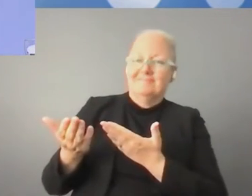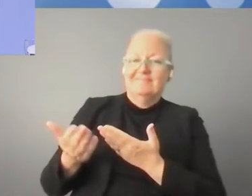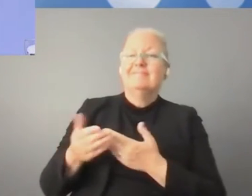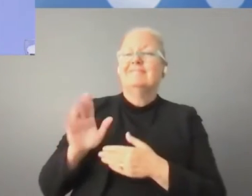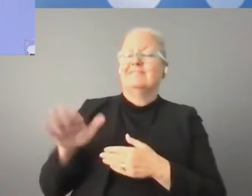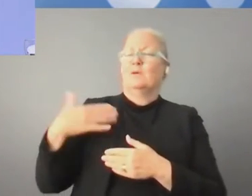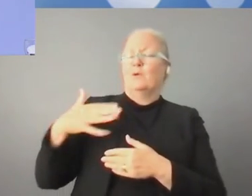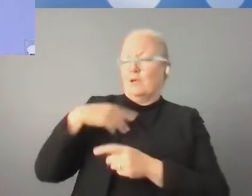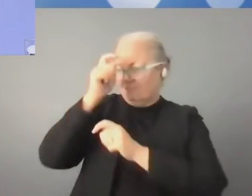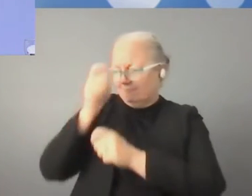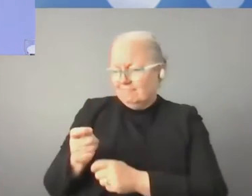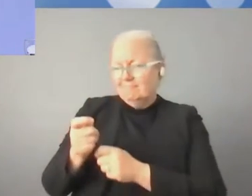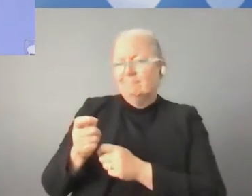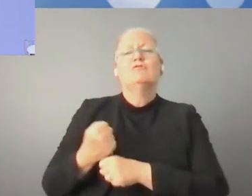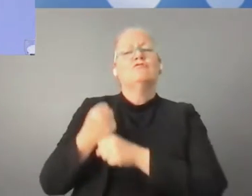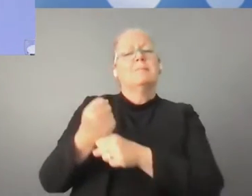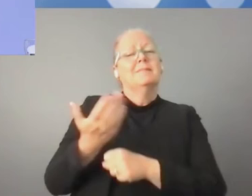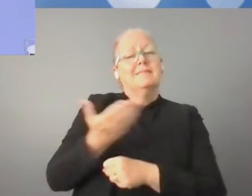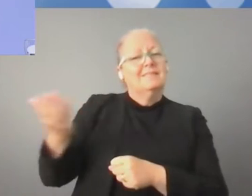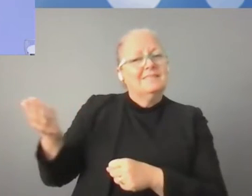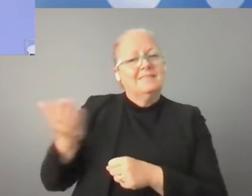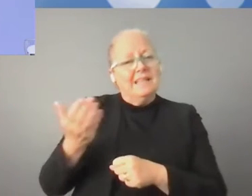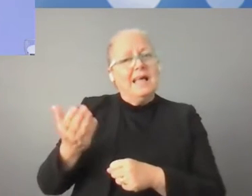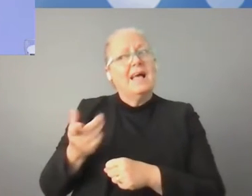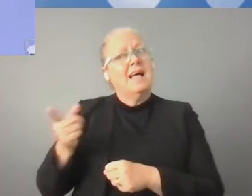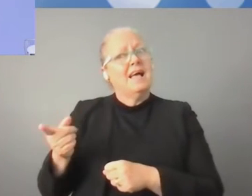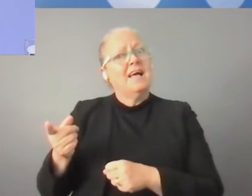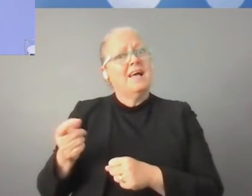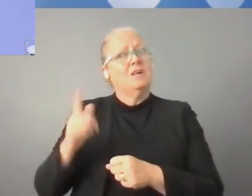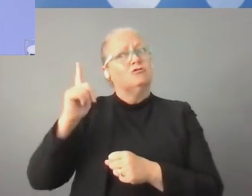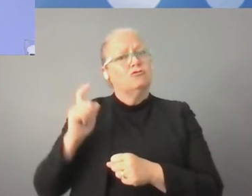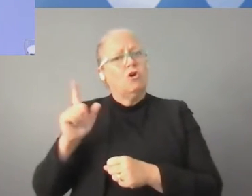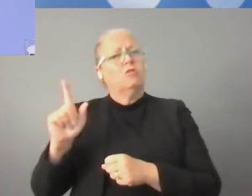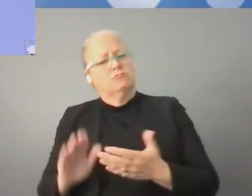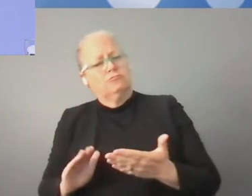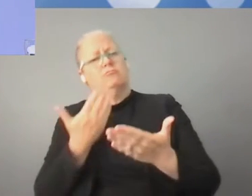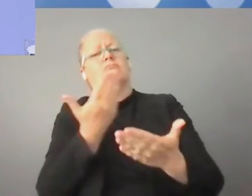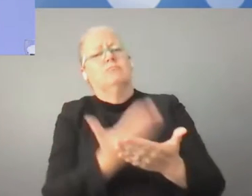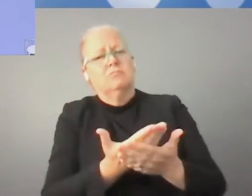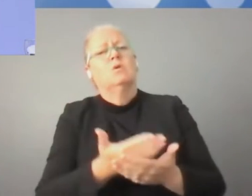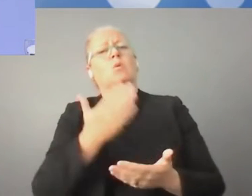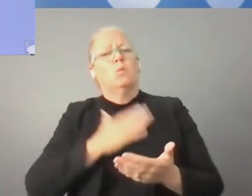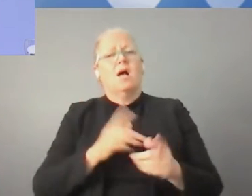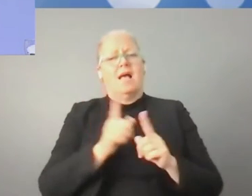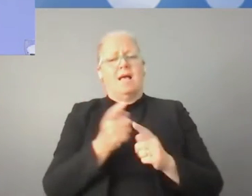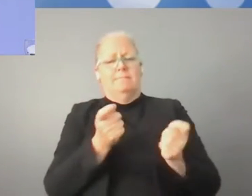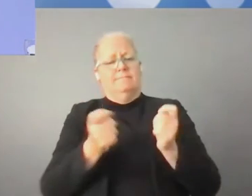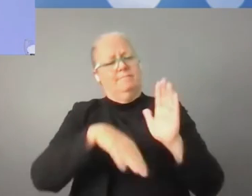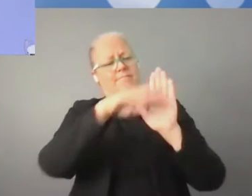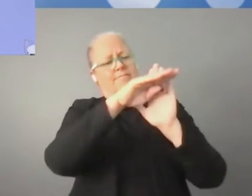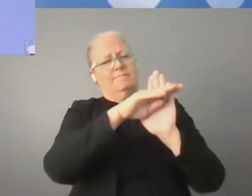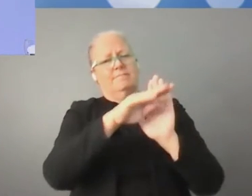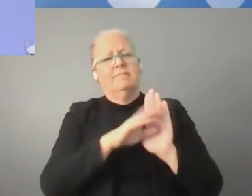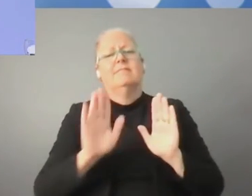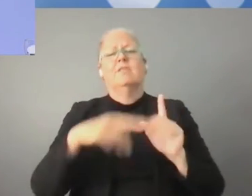have started to set some proposals about regulating the digital market and digital services. And